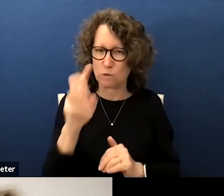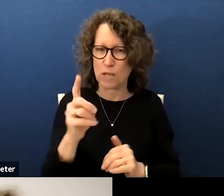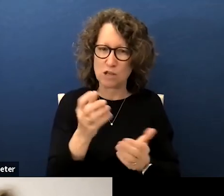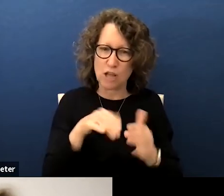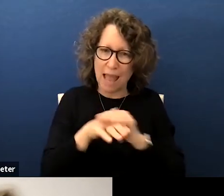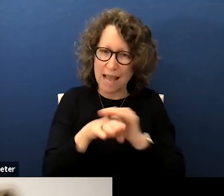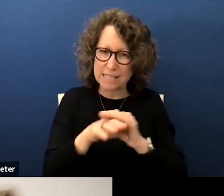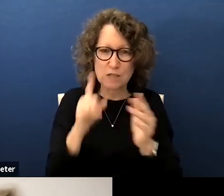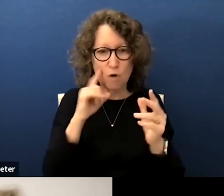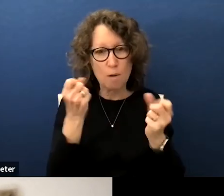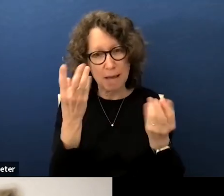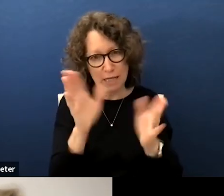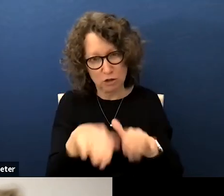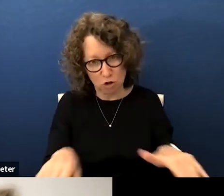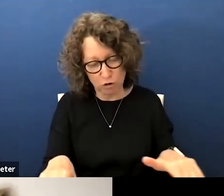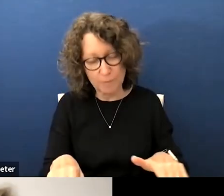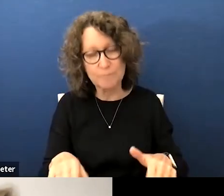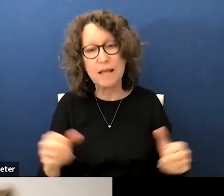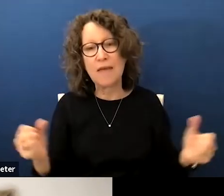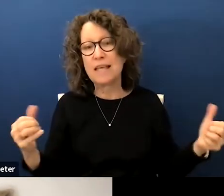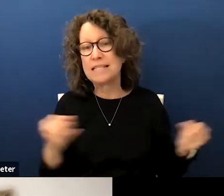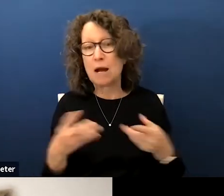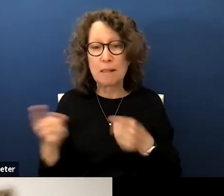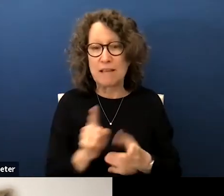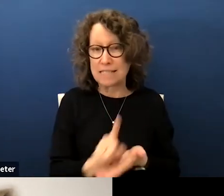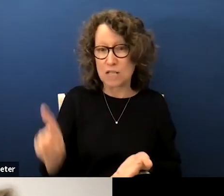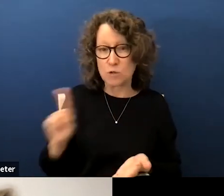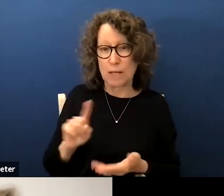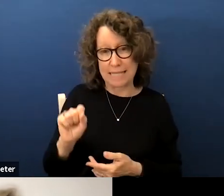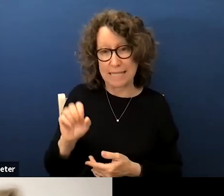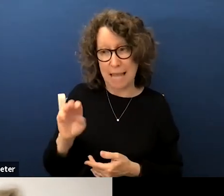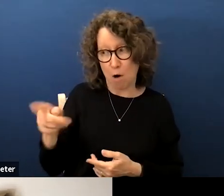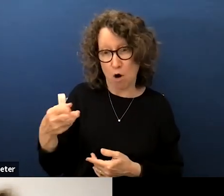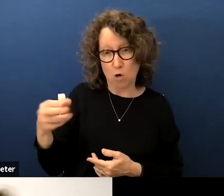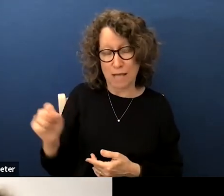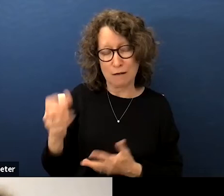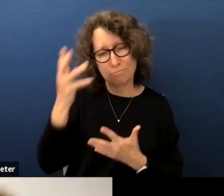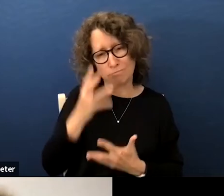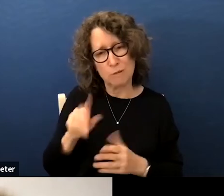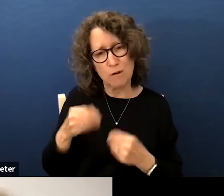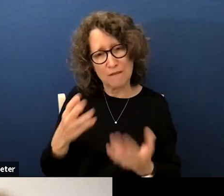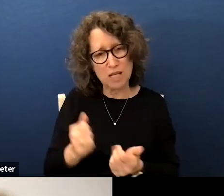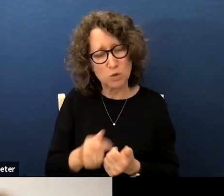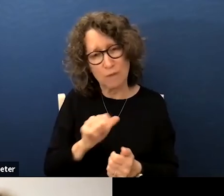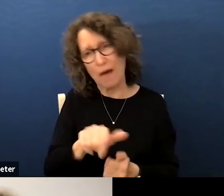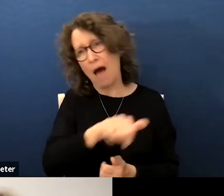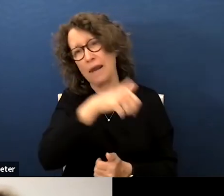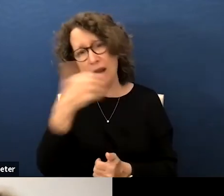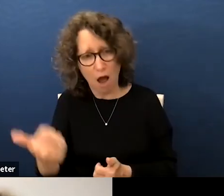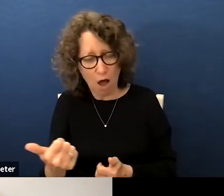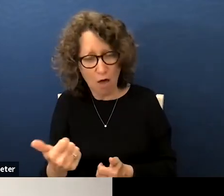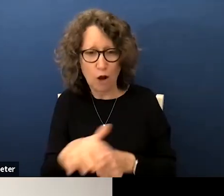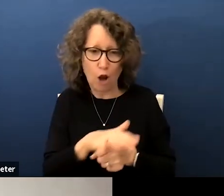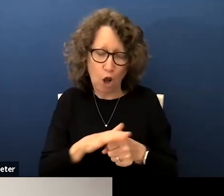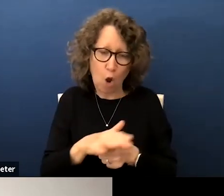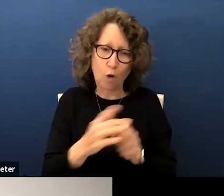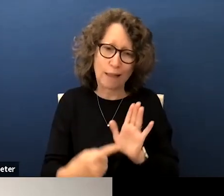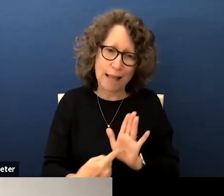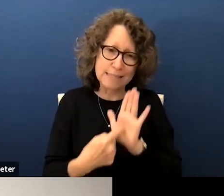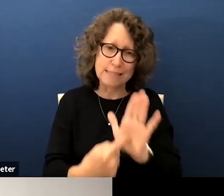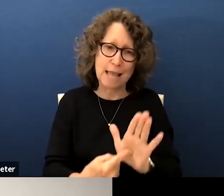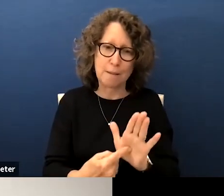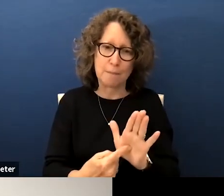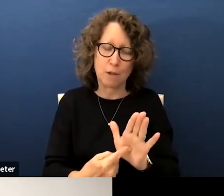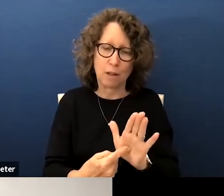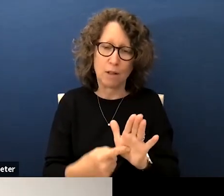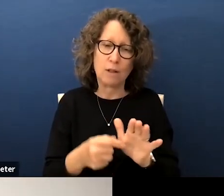access for many children the terrible events last week at san marcos sadly provide us with yet another local example in